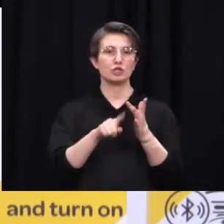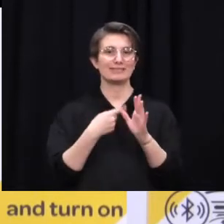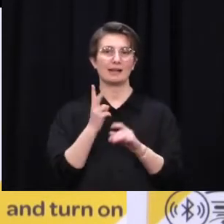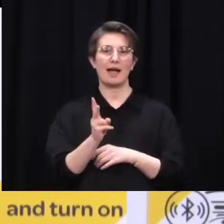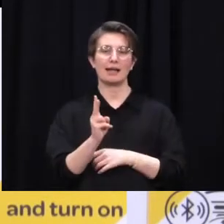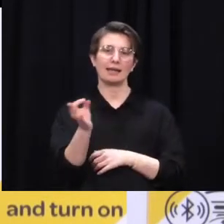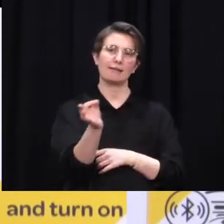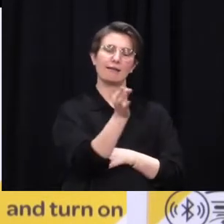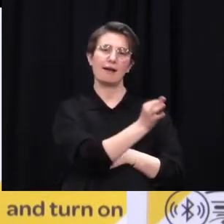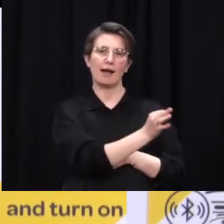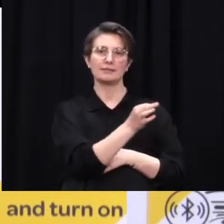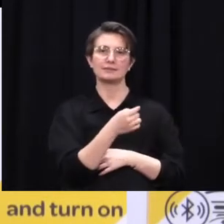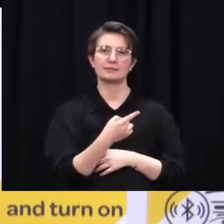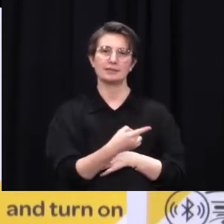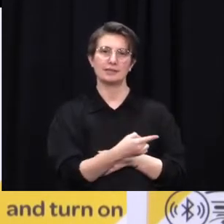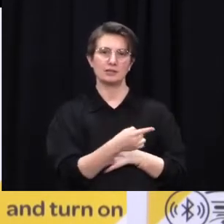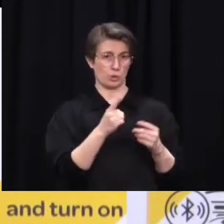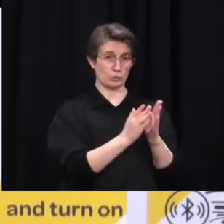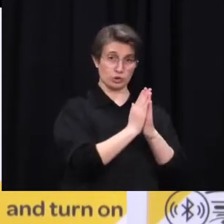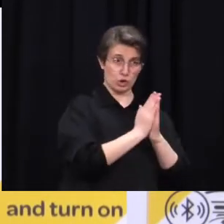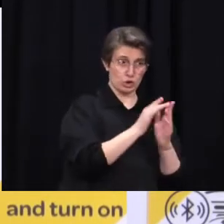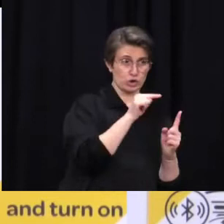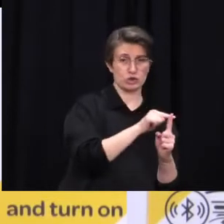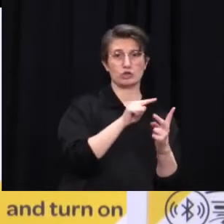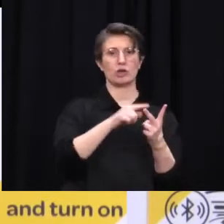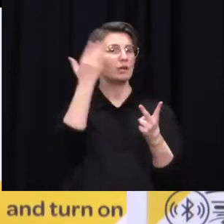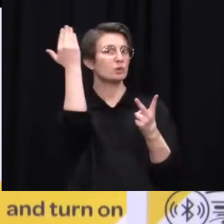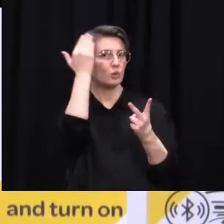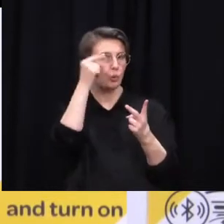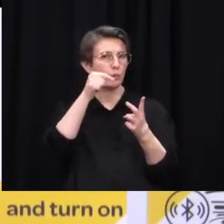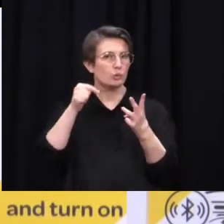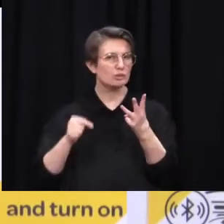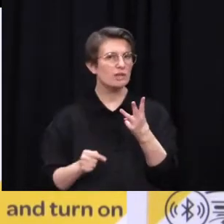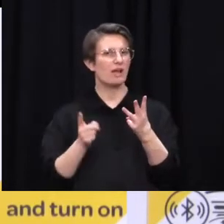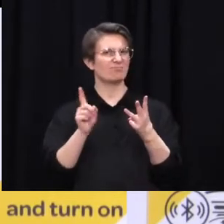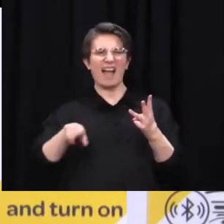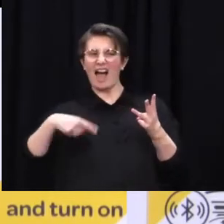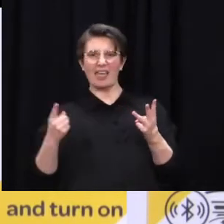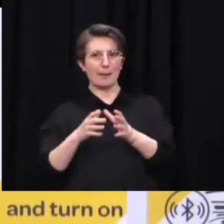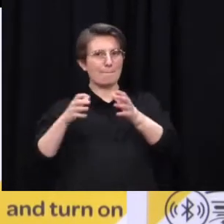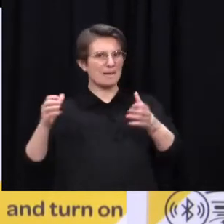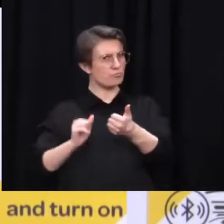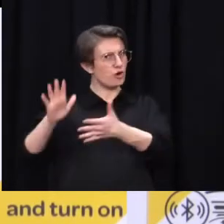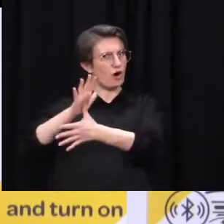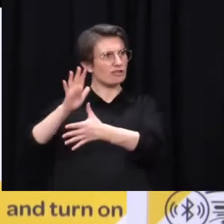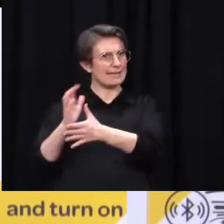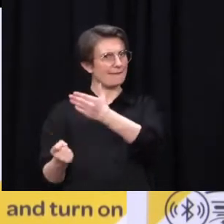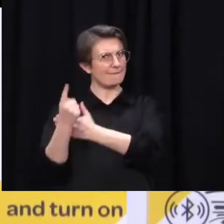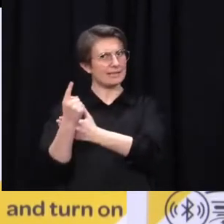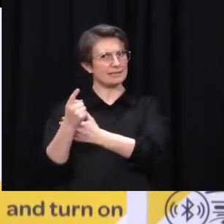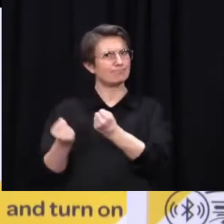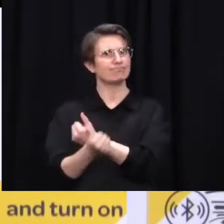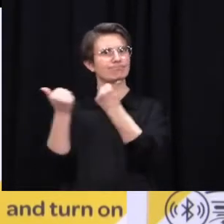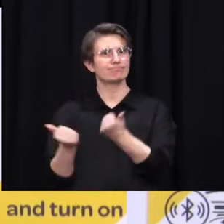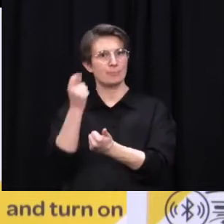that need to be highlighted and prioritised like you talked about? So a couple that come to mind. One is that our University of Auckland